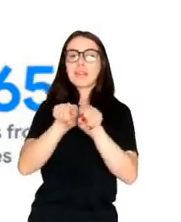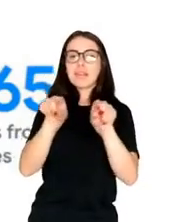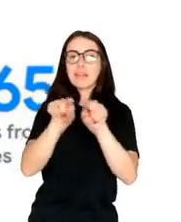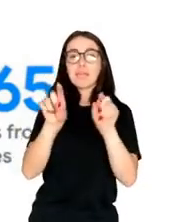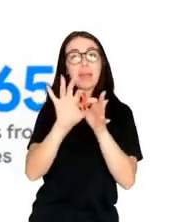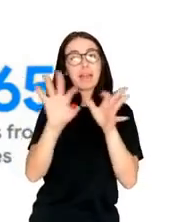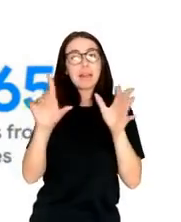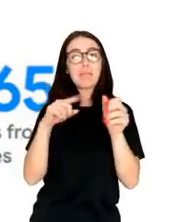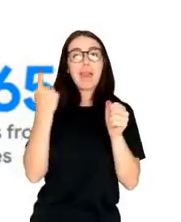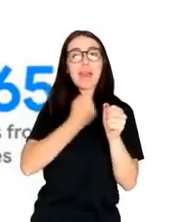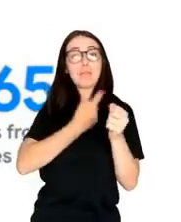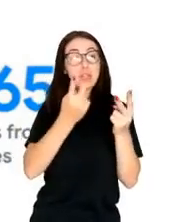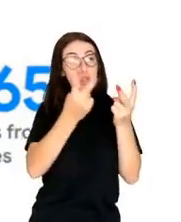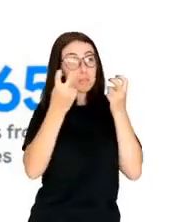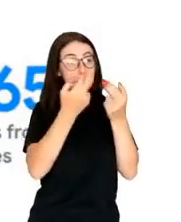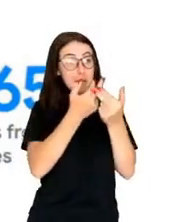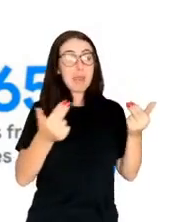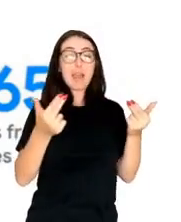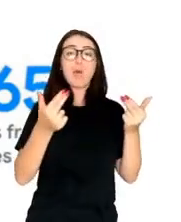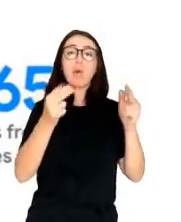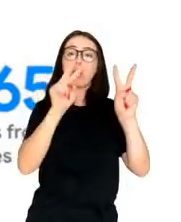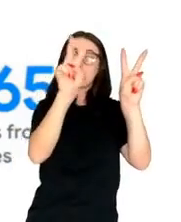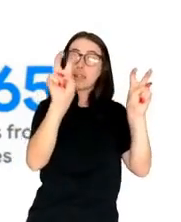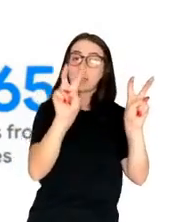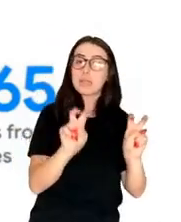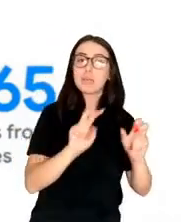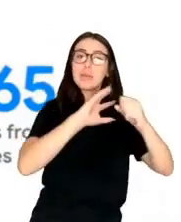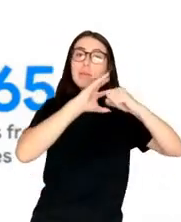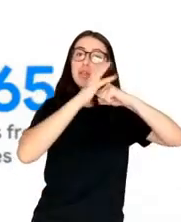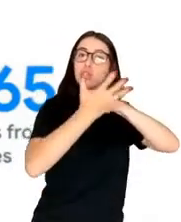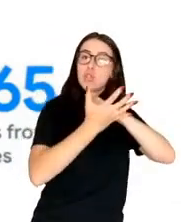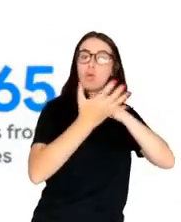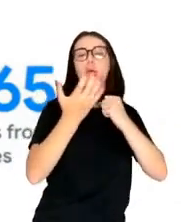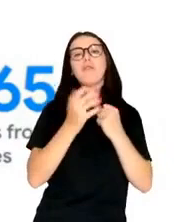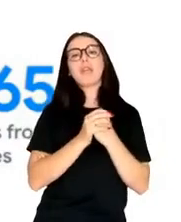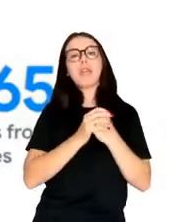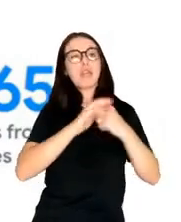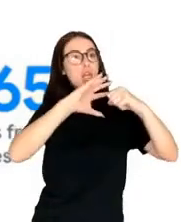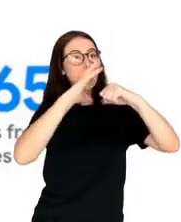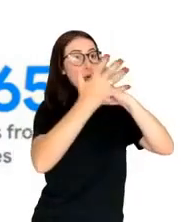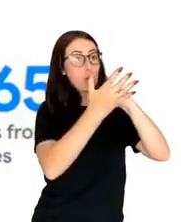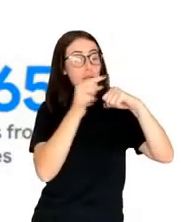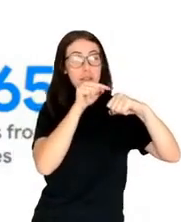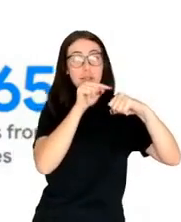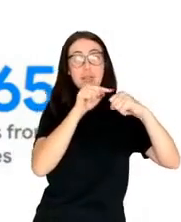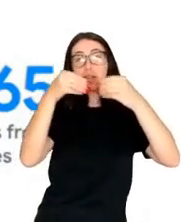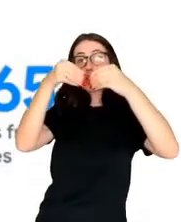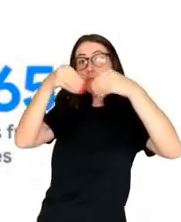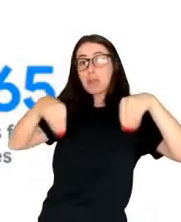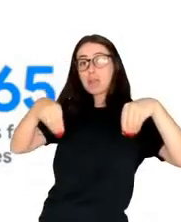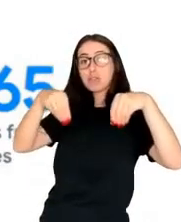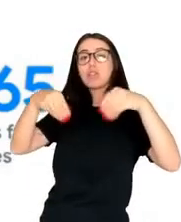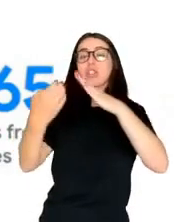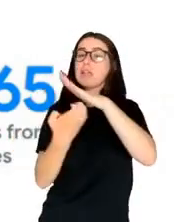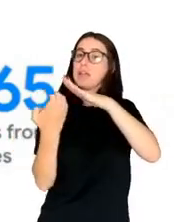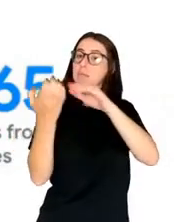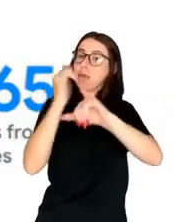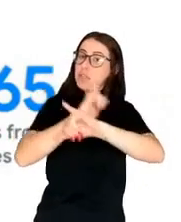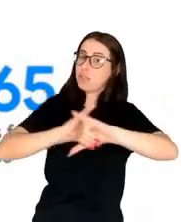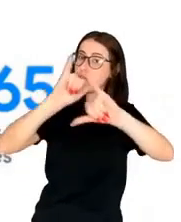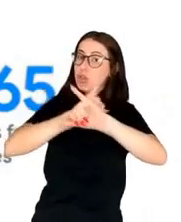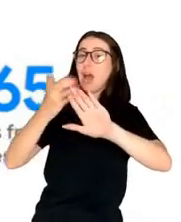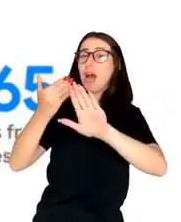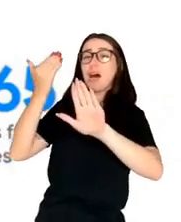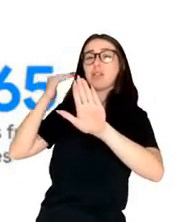the form of the Journalist Emergency Relief Fund to shore up over, I think, a thousand small newsrooms in Latin America